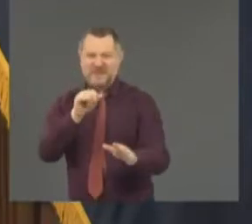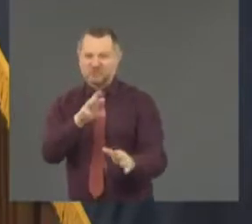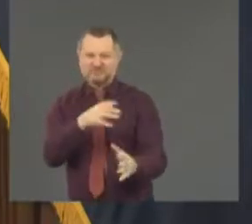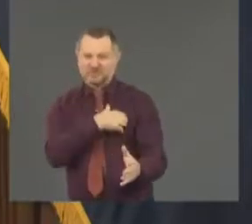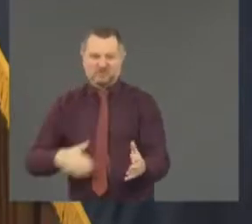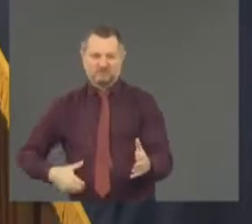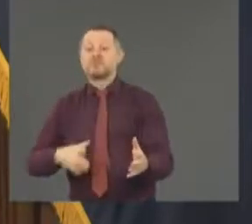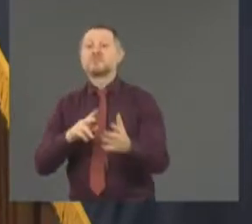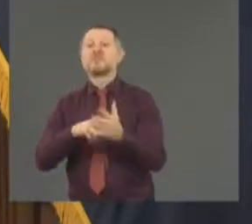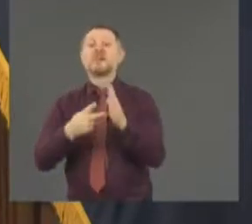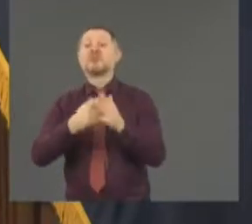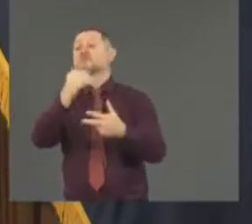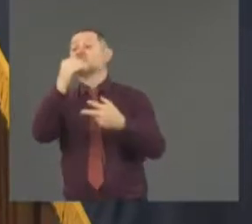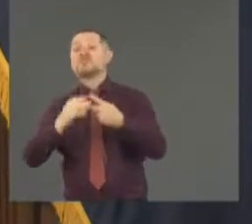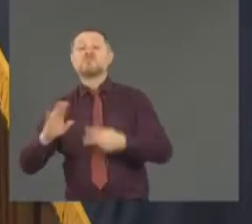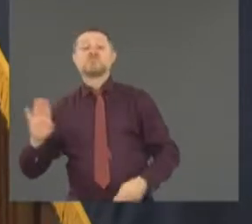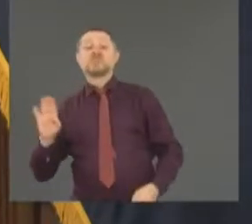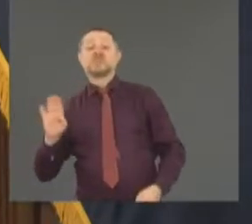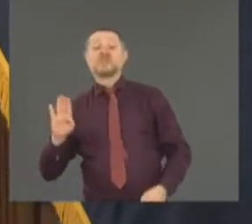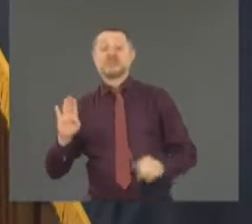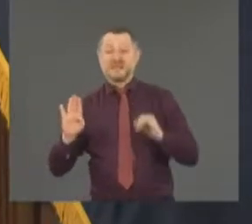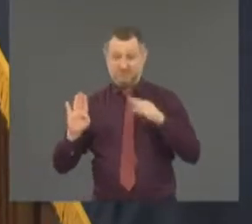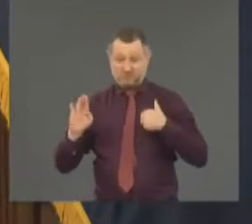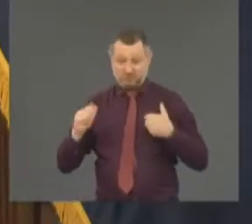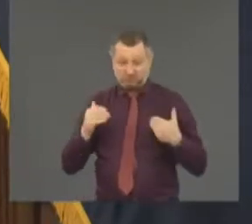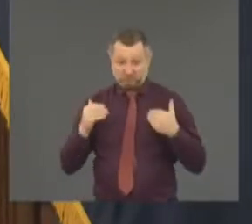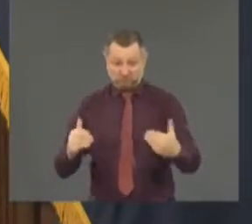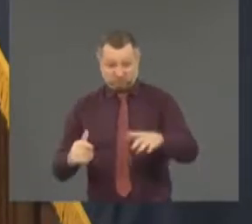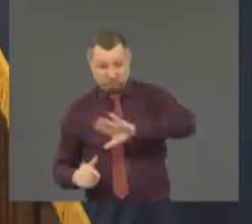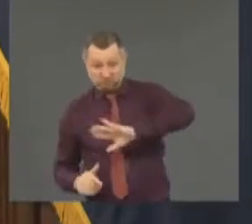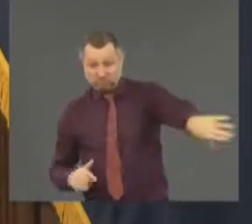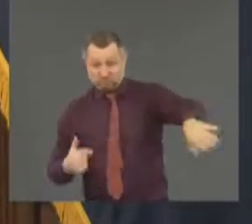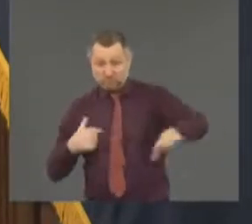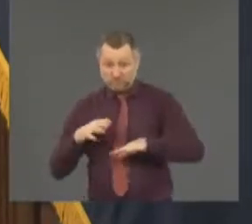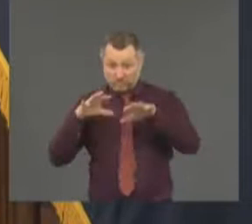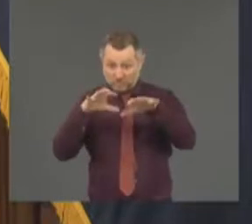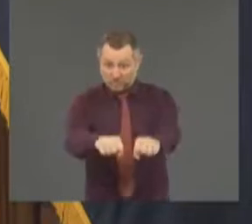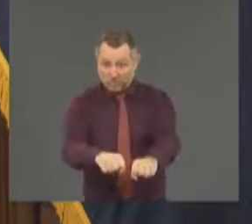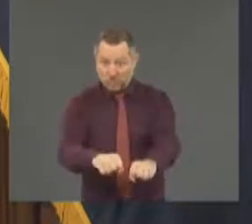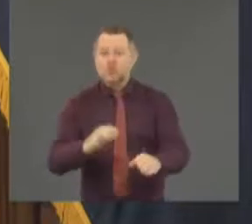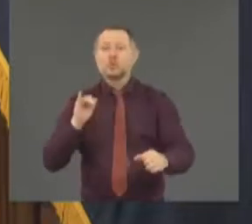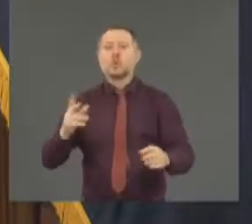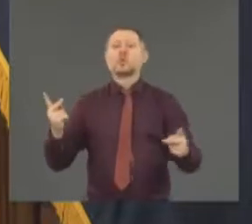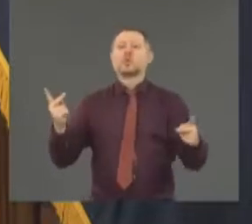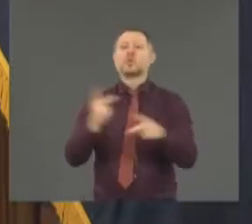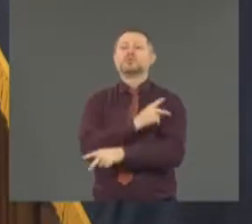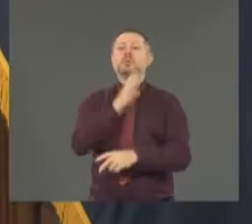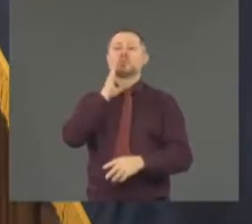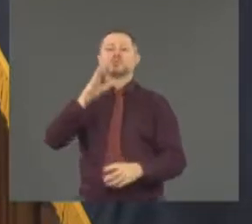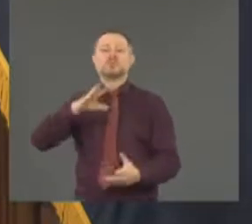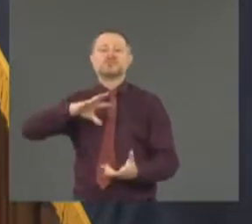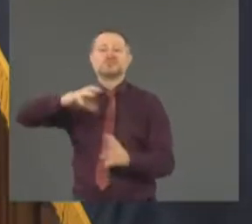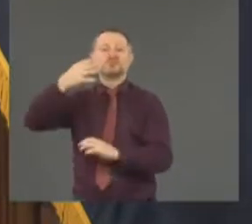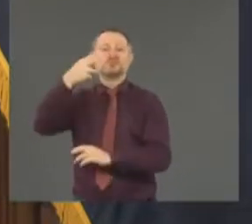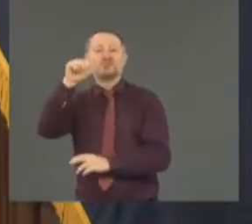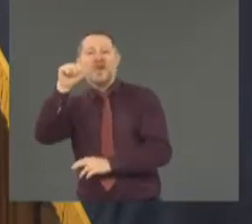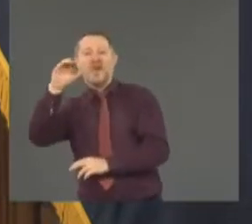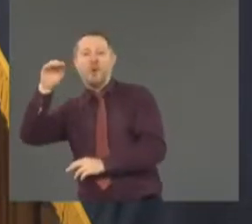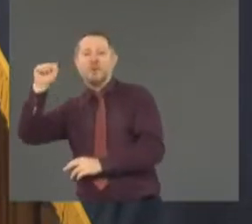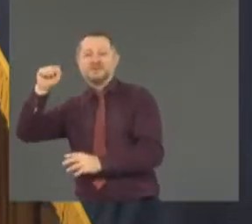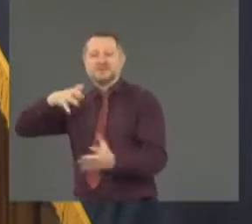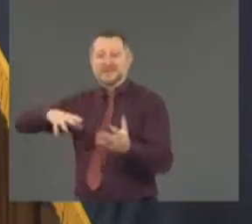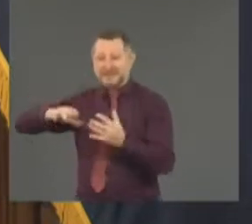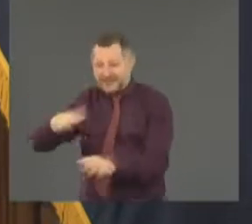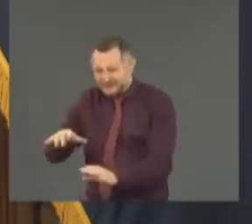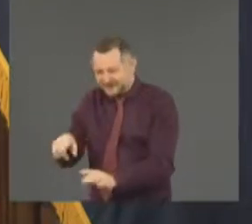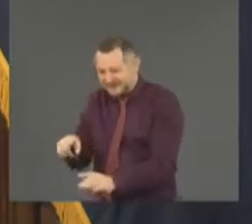situation in the midst of an already chaotic situation. I don't